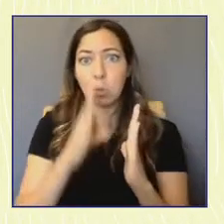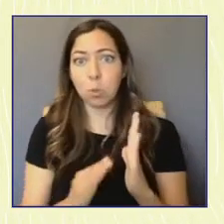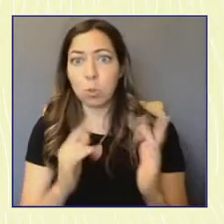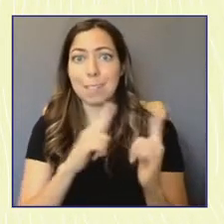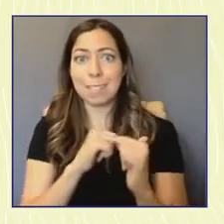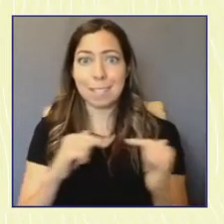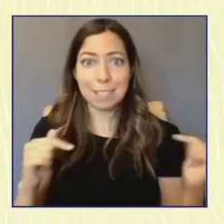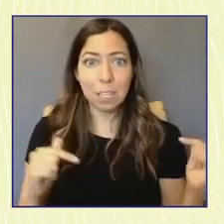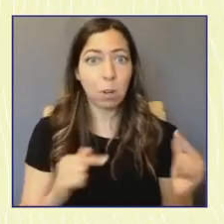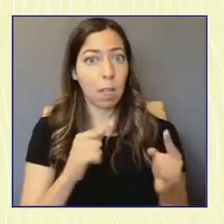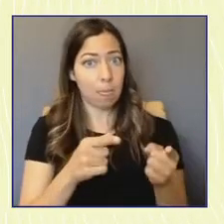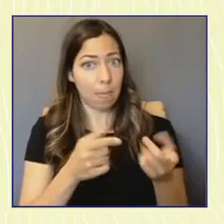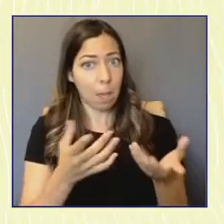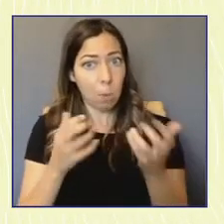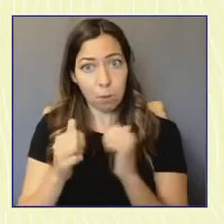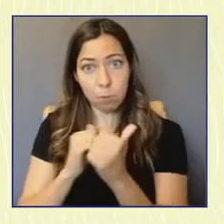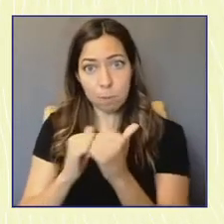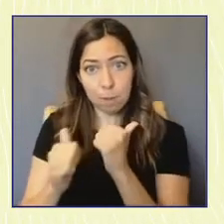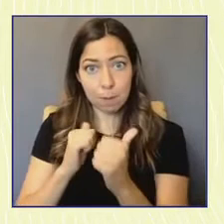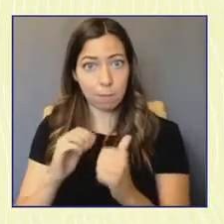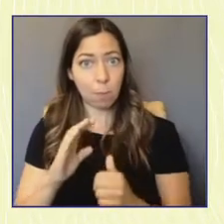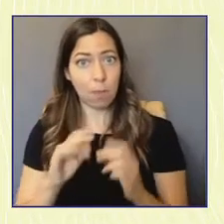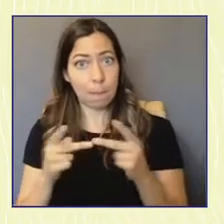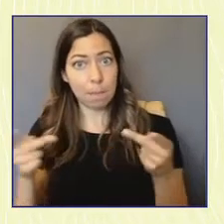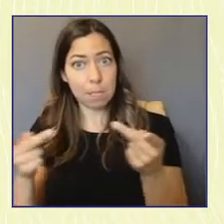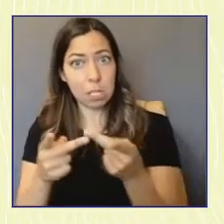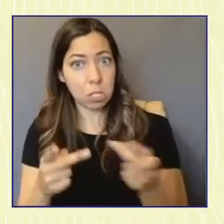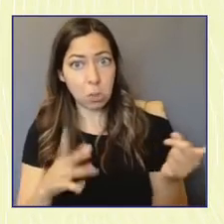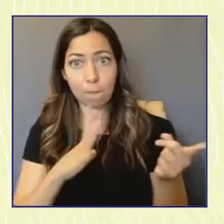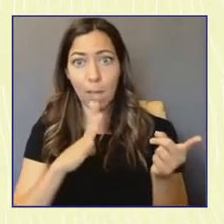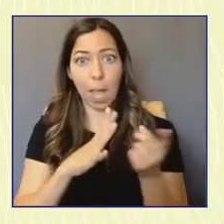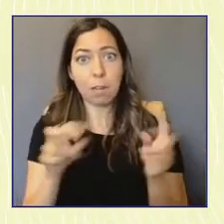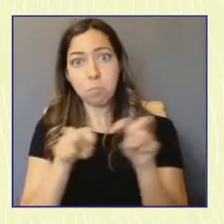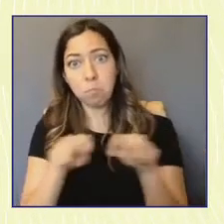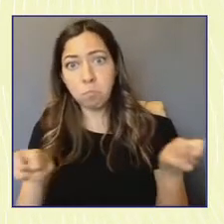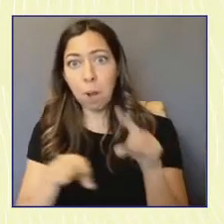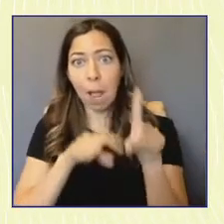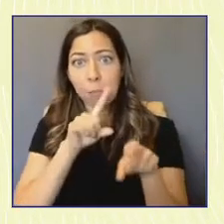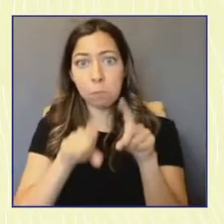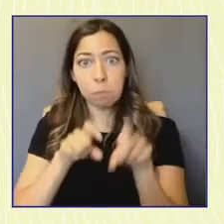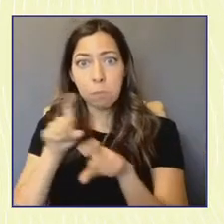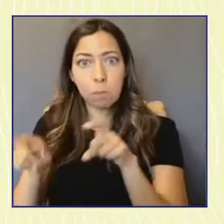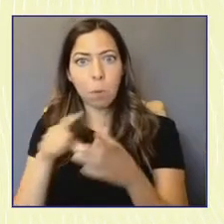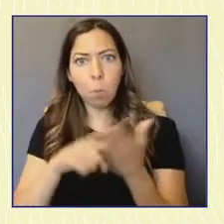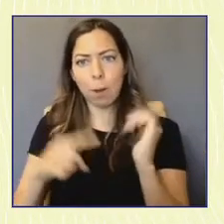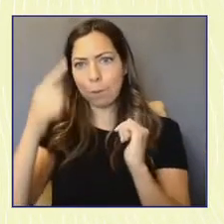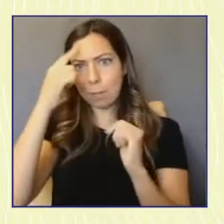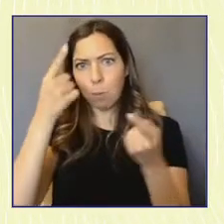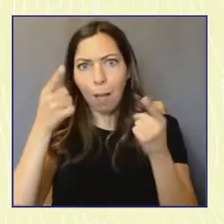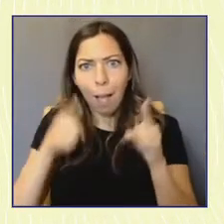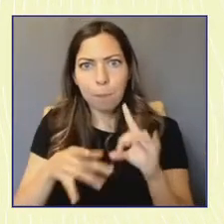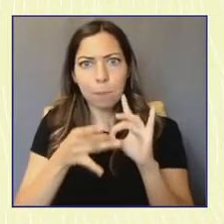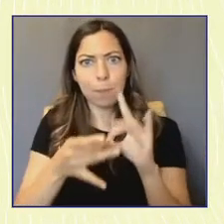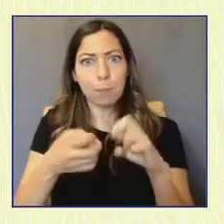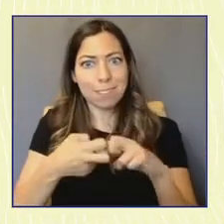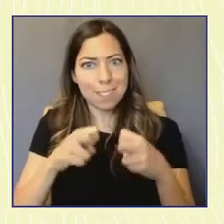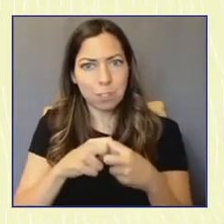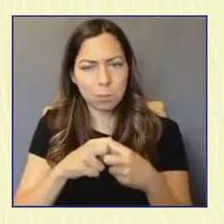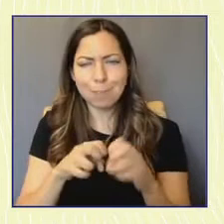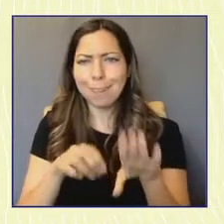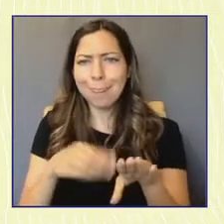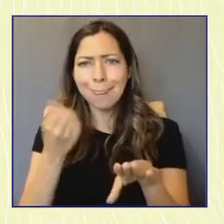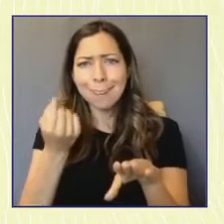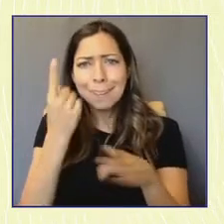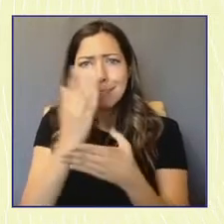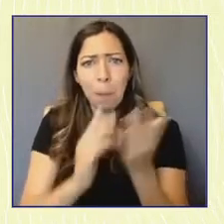running for school board like hey what are you going to do about these issues. And there were people who refused to go. And I think that says a lot about you know those people who